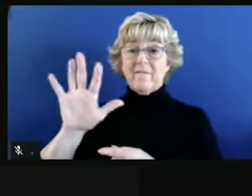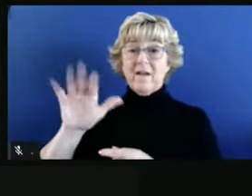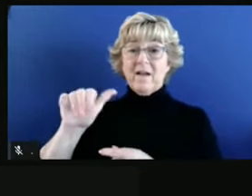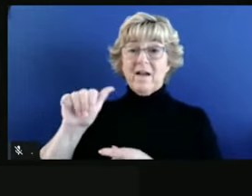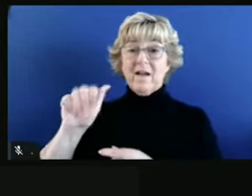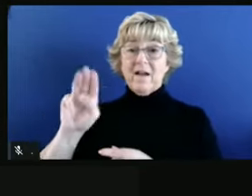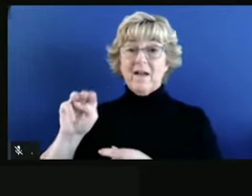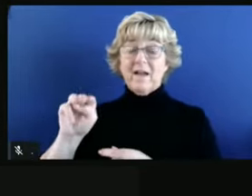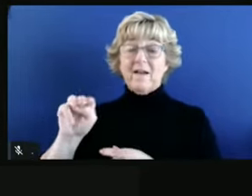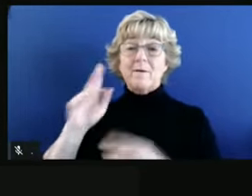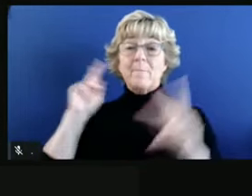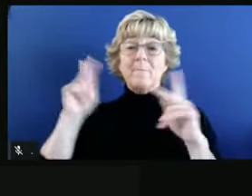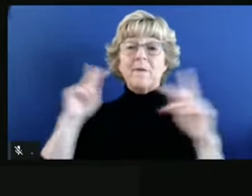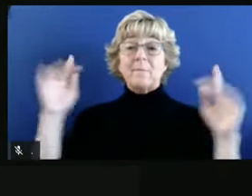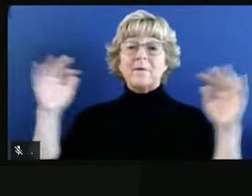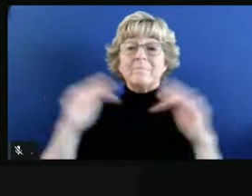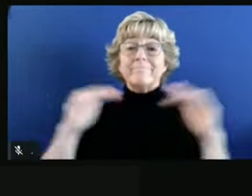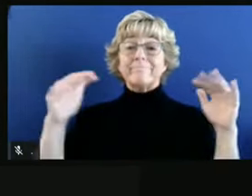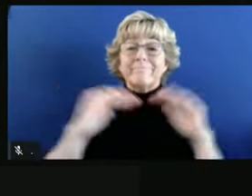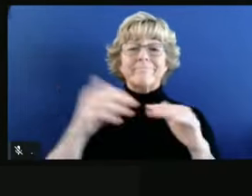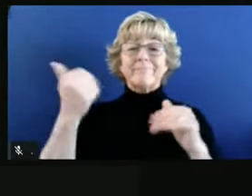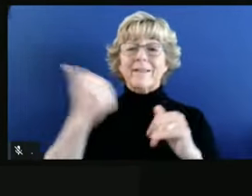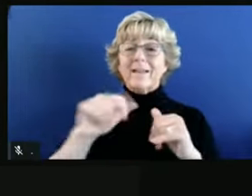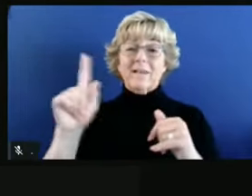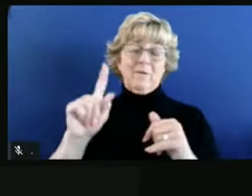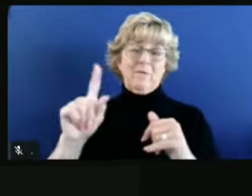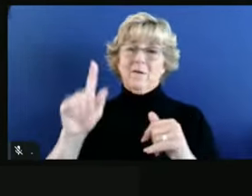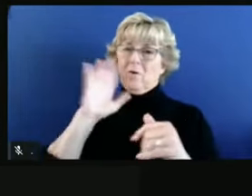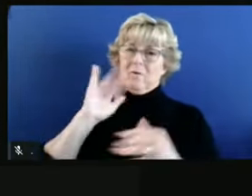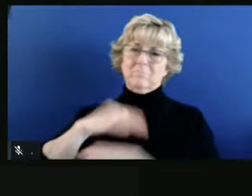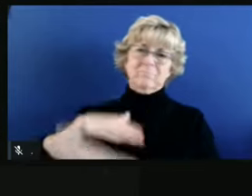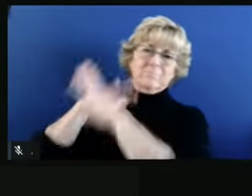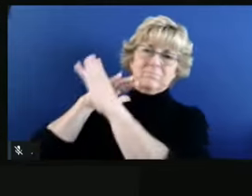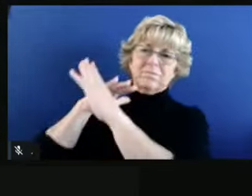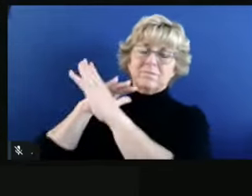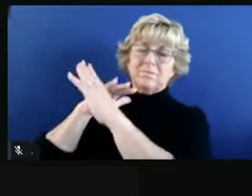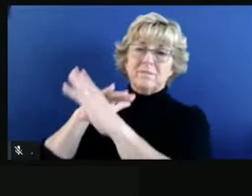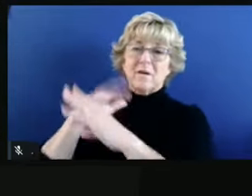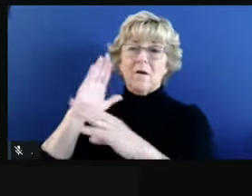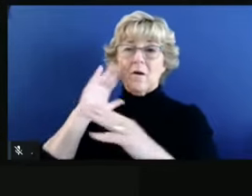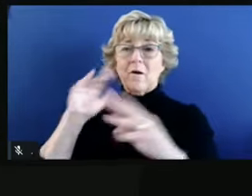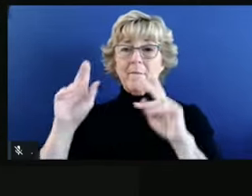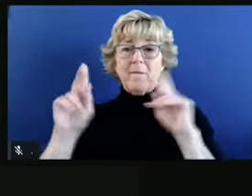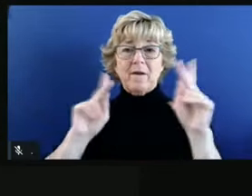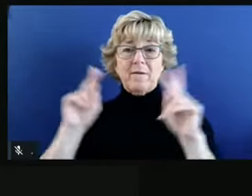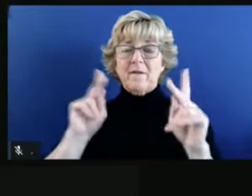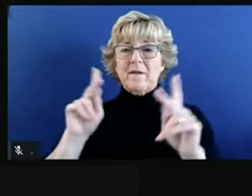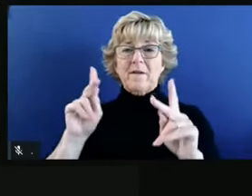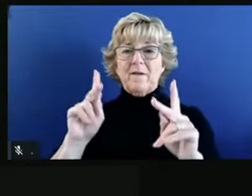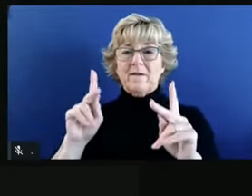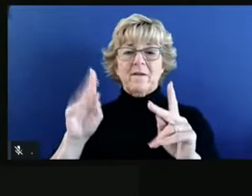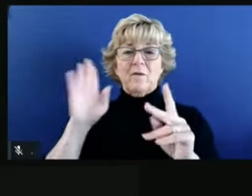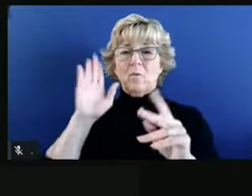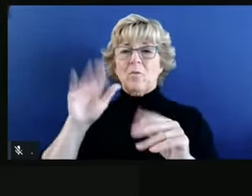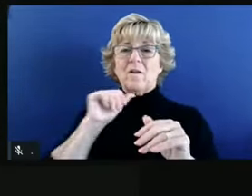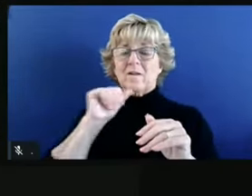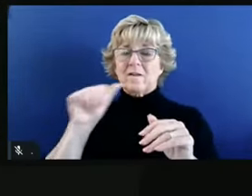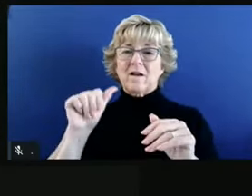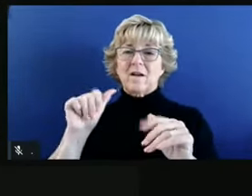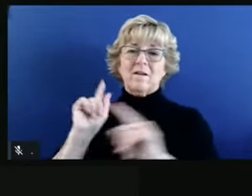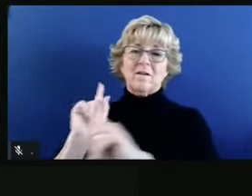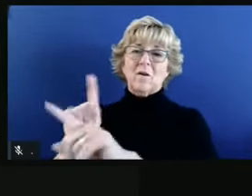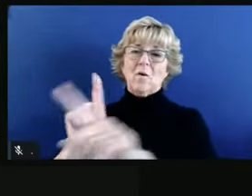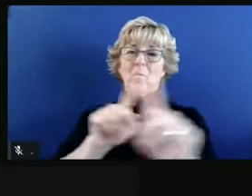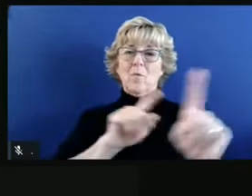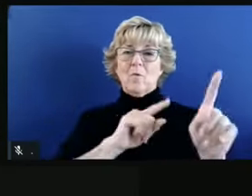shouldn't happen and that we hope people will make the decision, the decision not just for themselves, but for their communities to